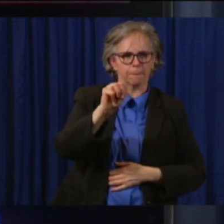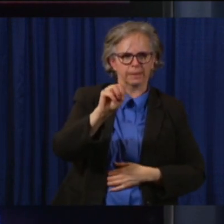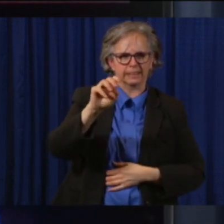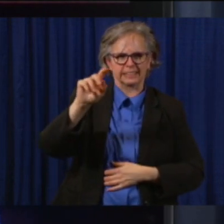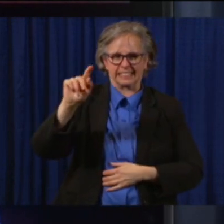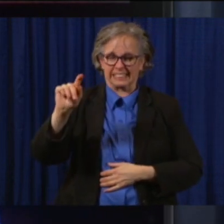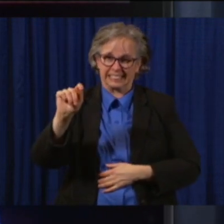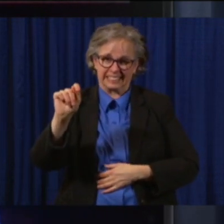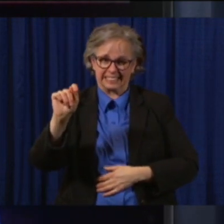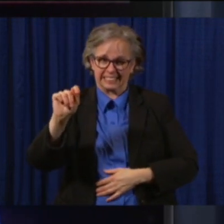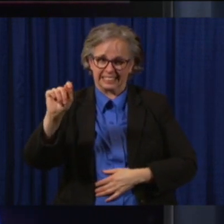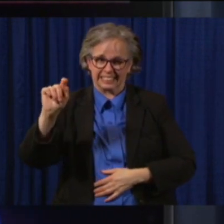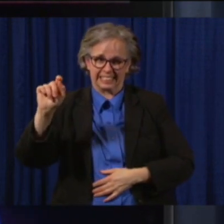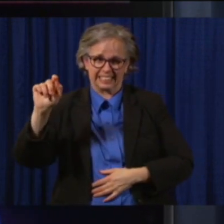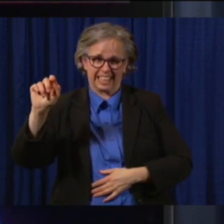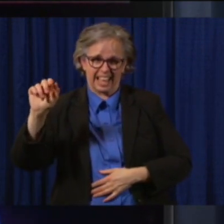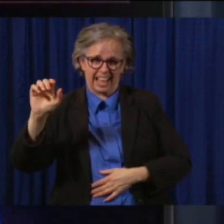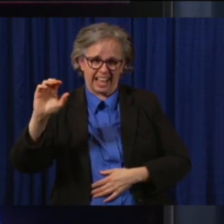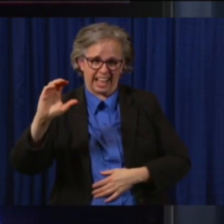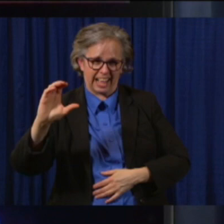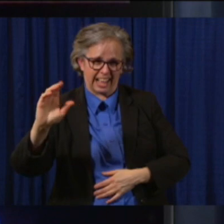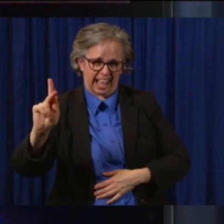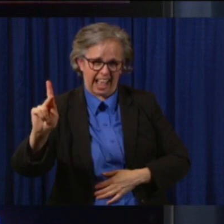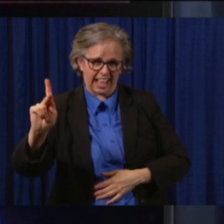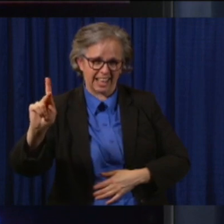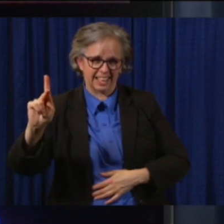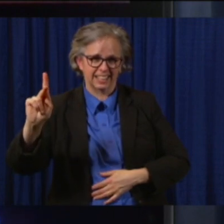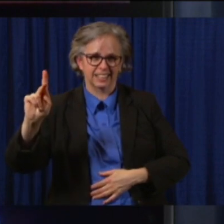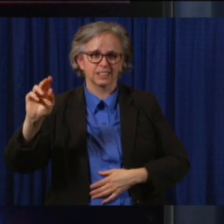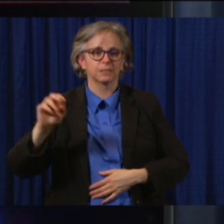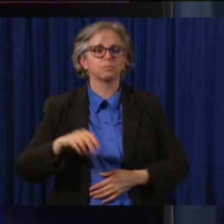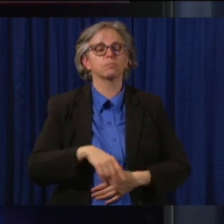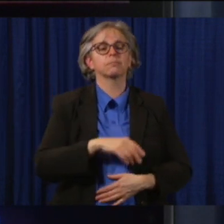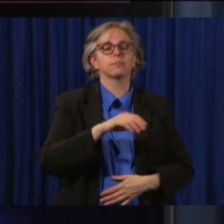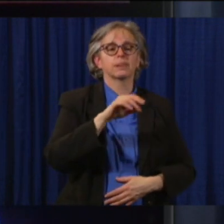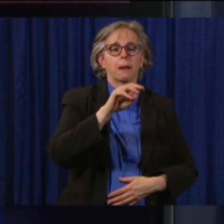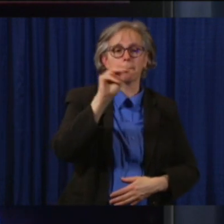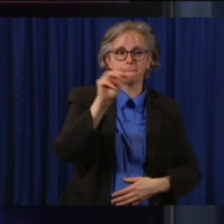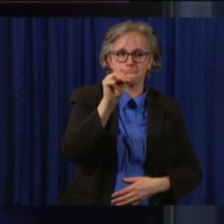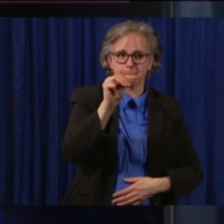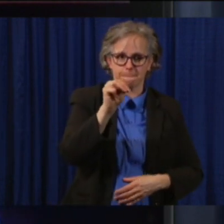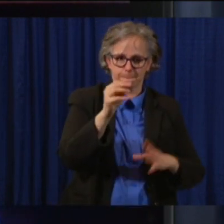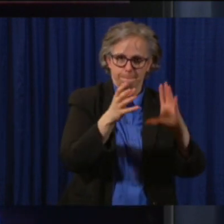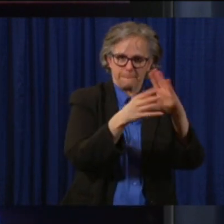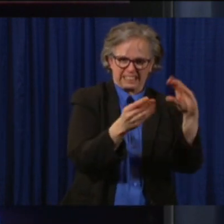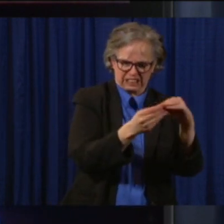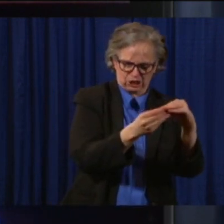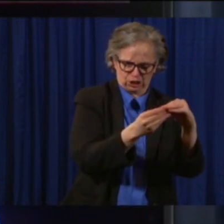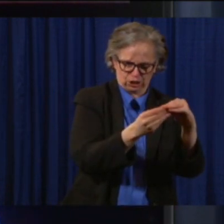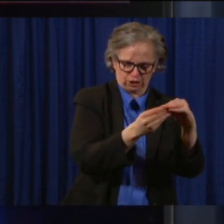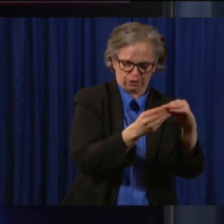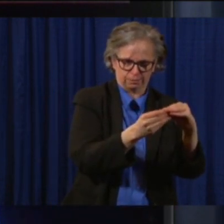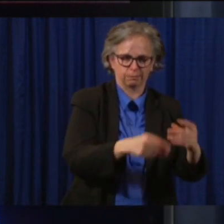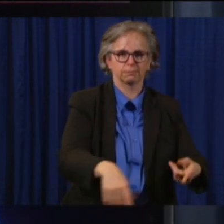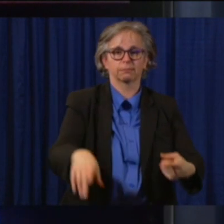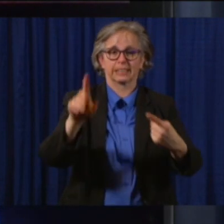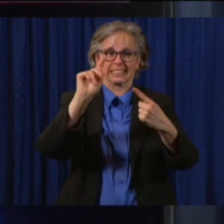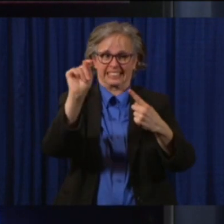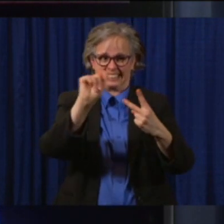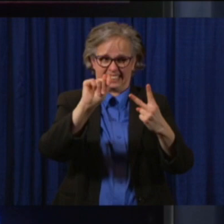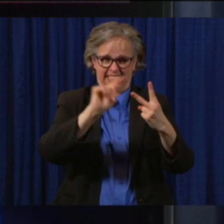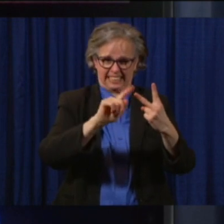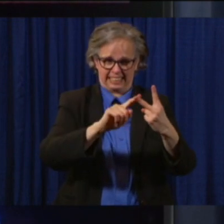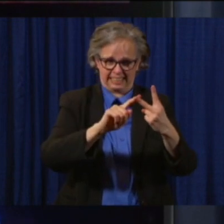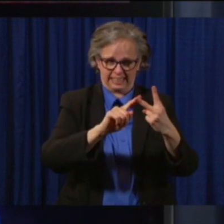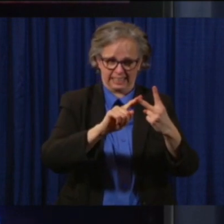testing, accessibility, and collaboration. And so, as the task force